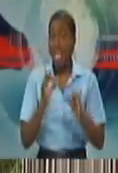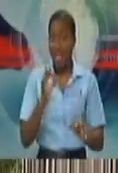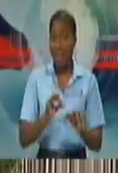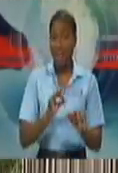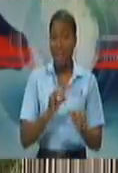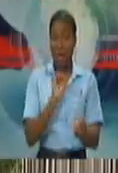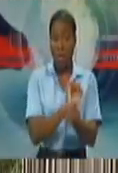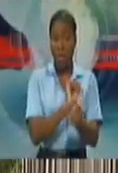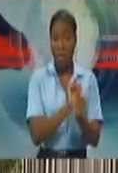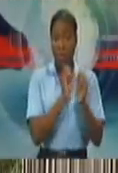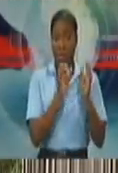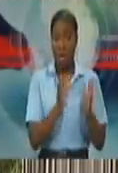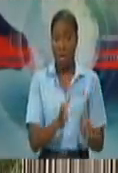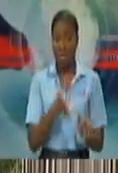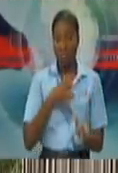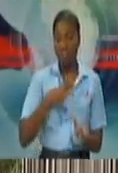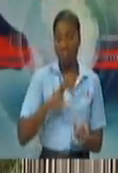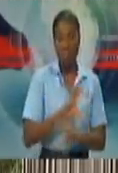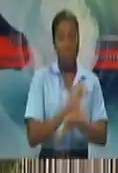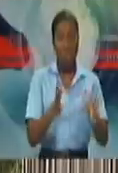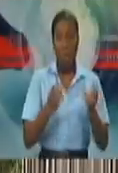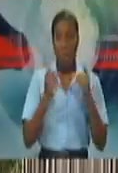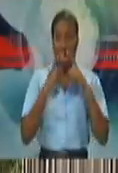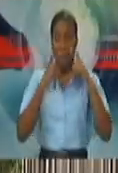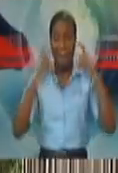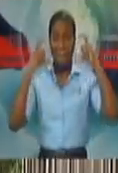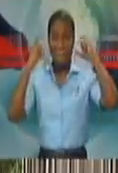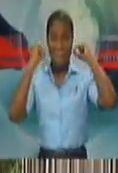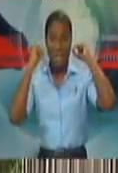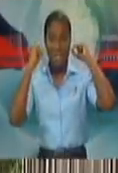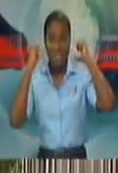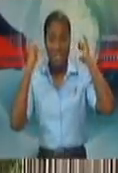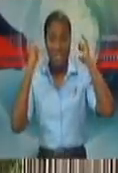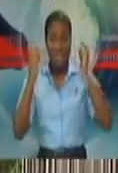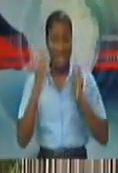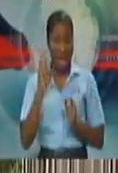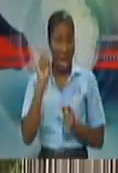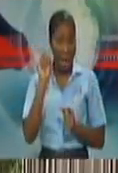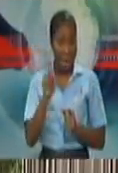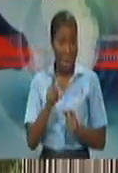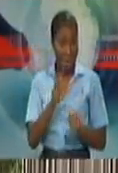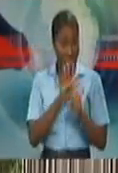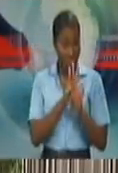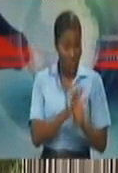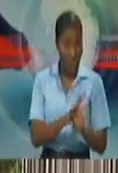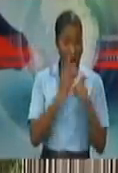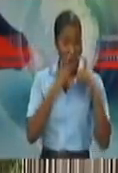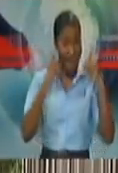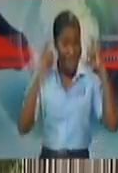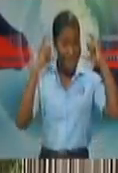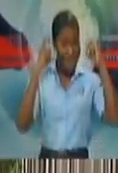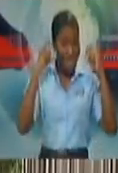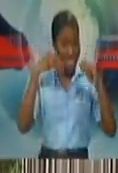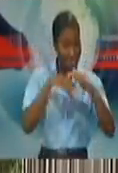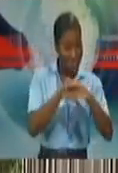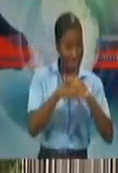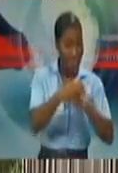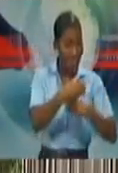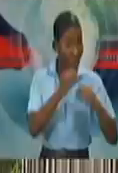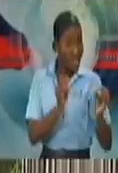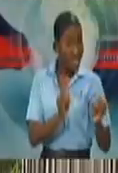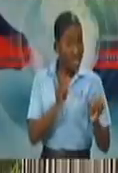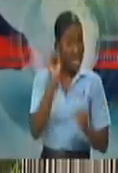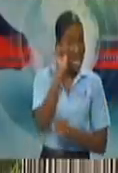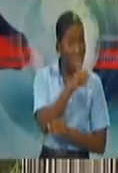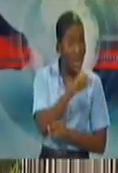they feel public means outside on the street. Should they wear masks in the office among workers? Yeah,